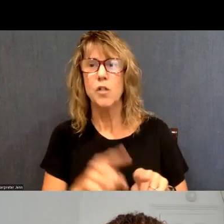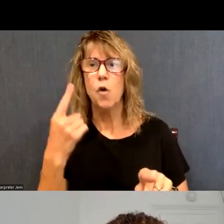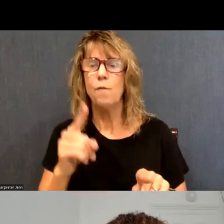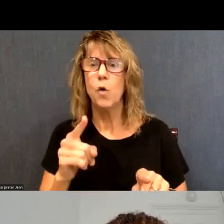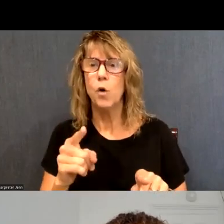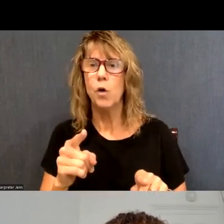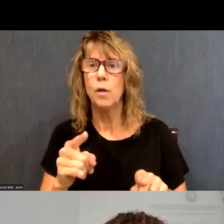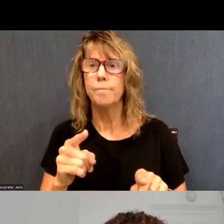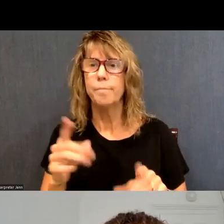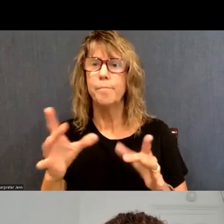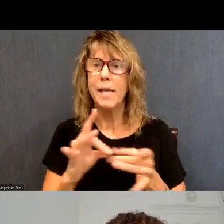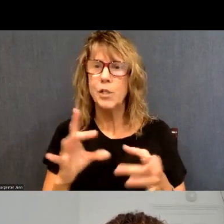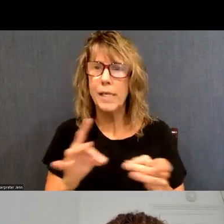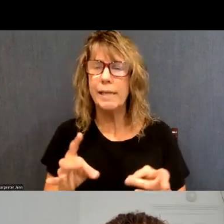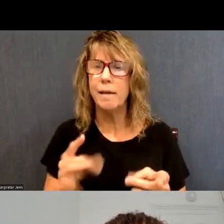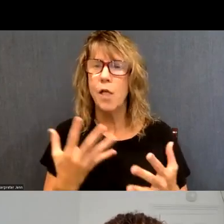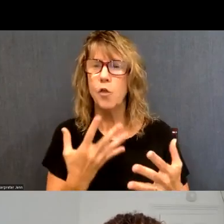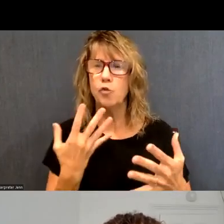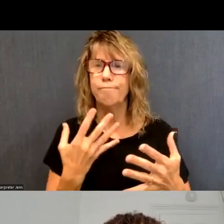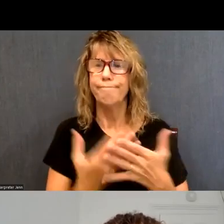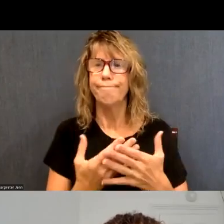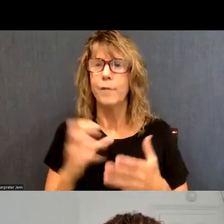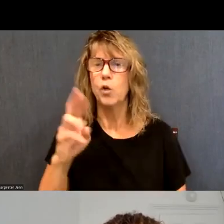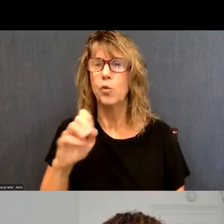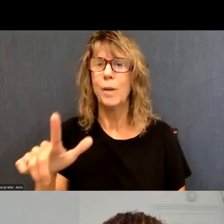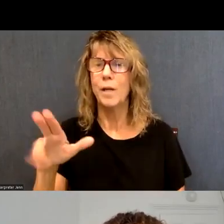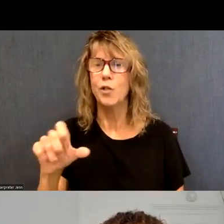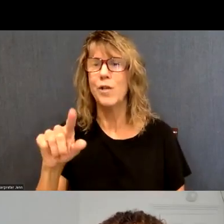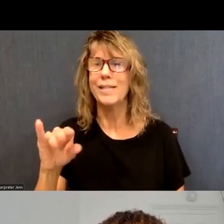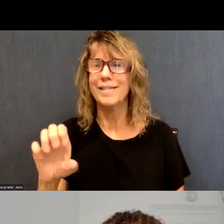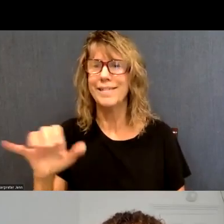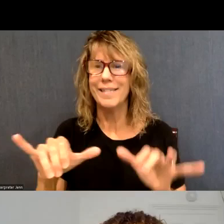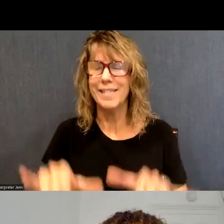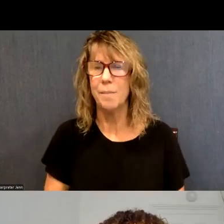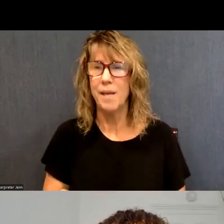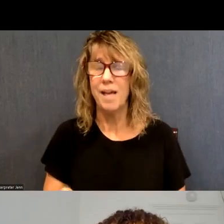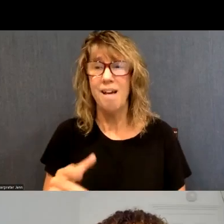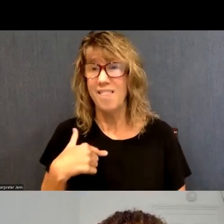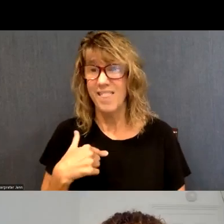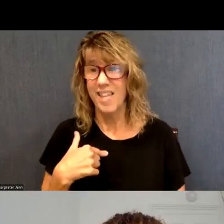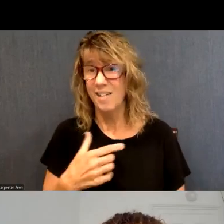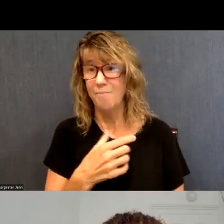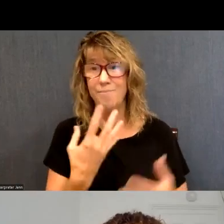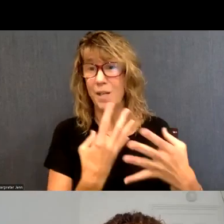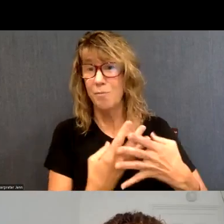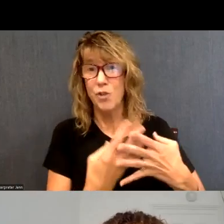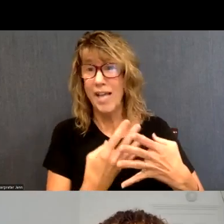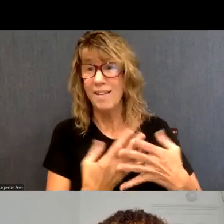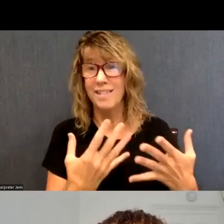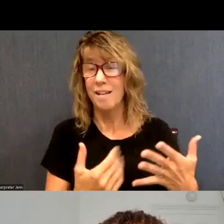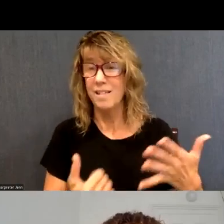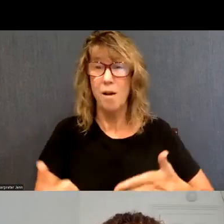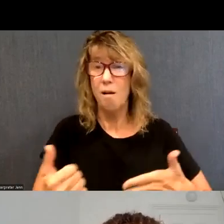the criminal justice system where for many of our counties, the, our jails are the primary or largest behavioral health provider. And too